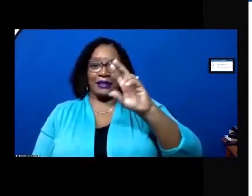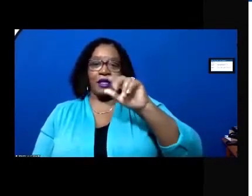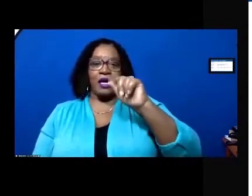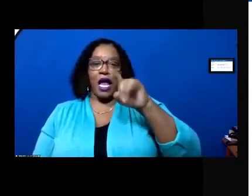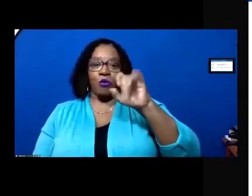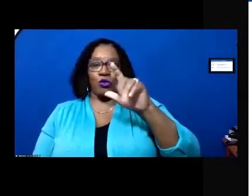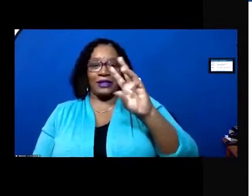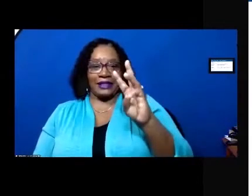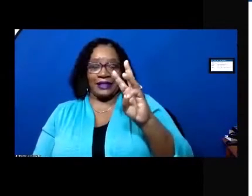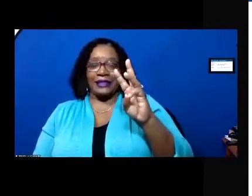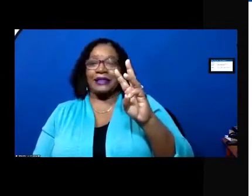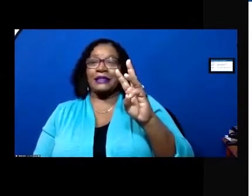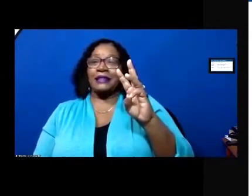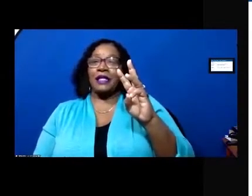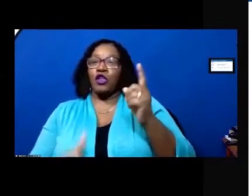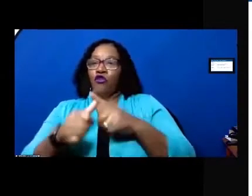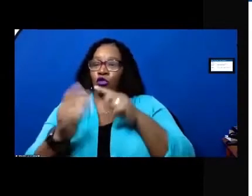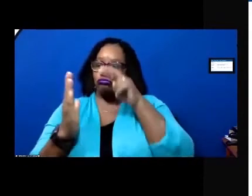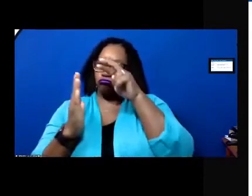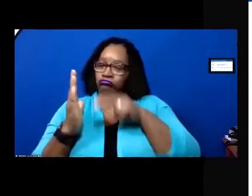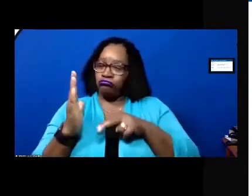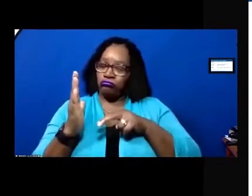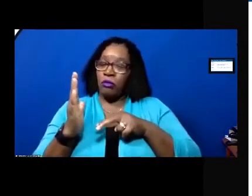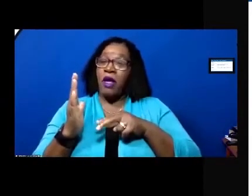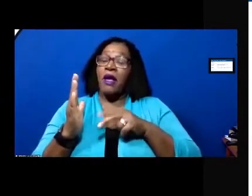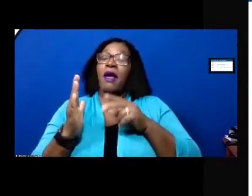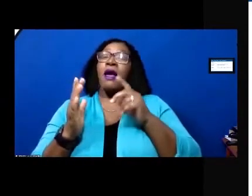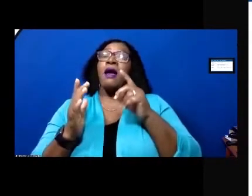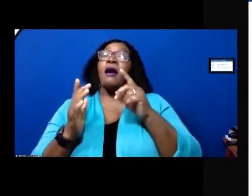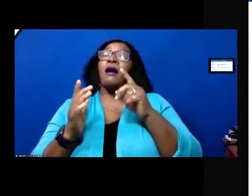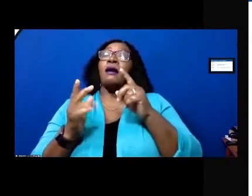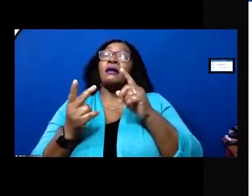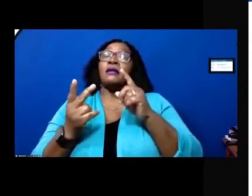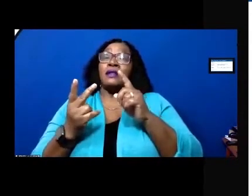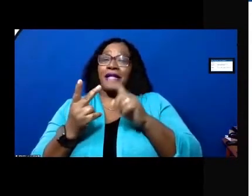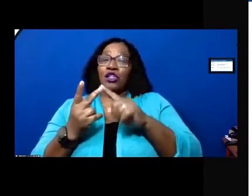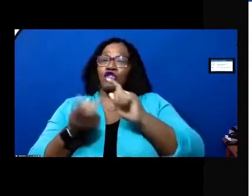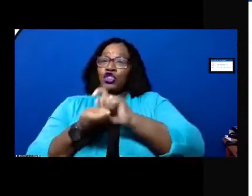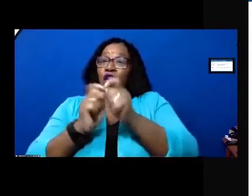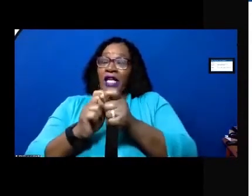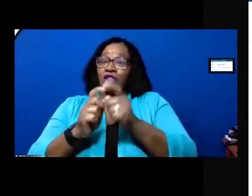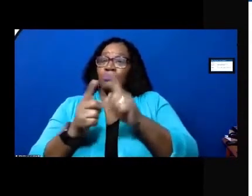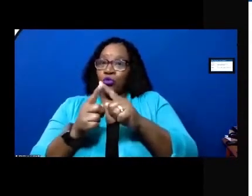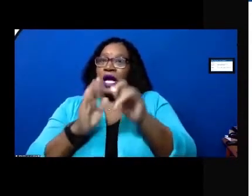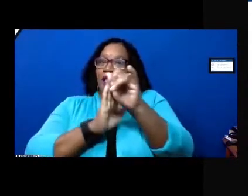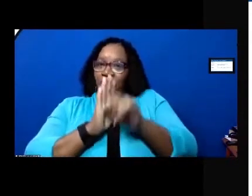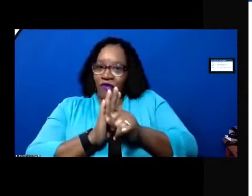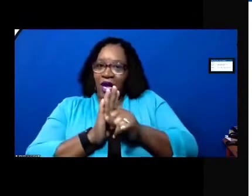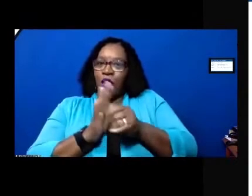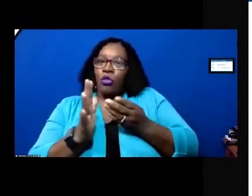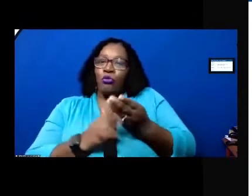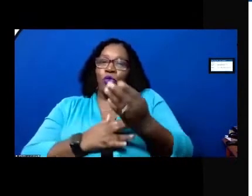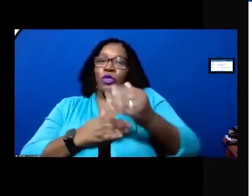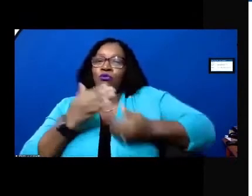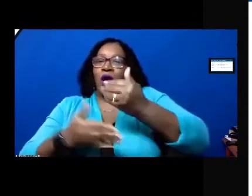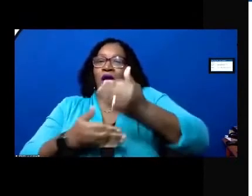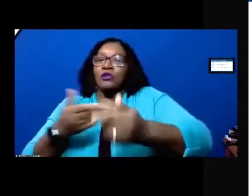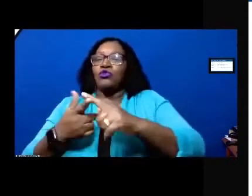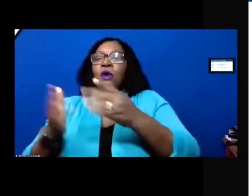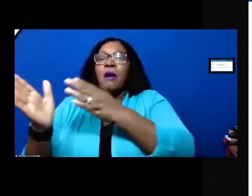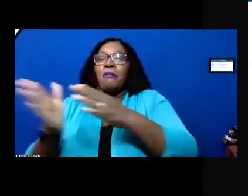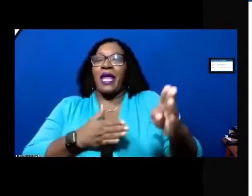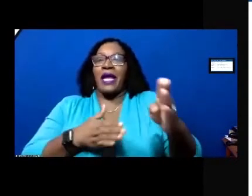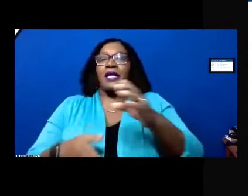simultaneously we'll be bringing the changes that are identified through this process to planning commission